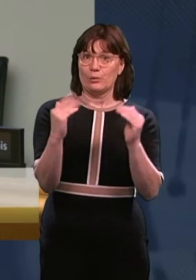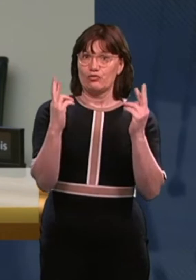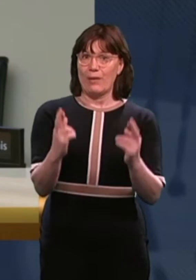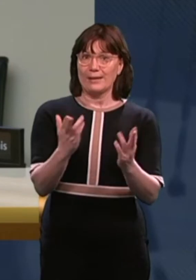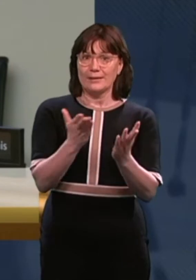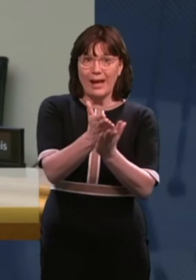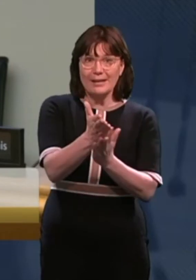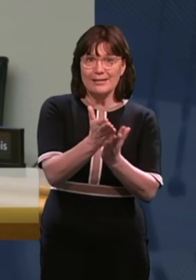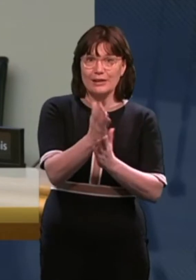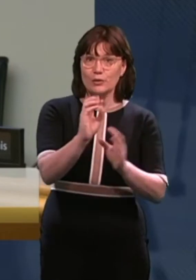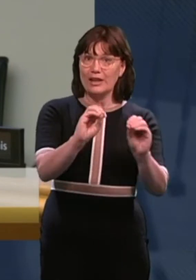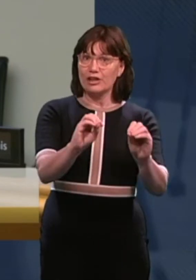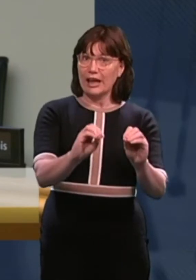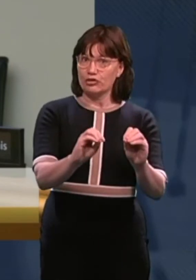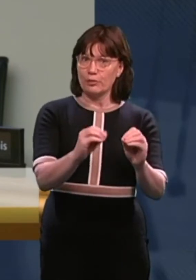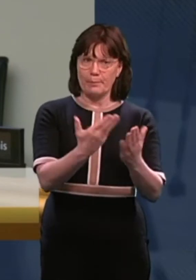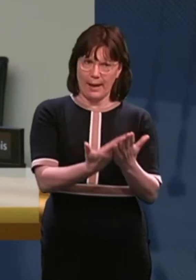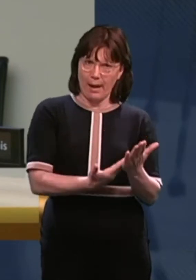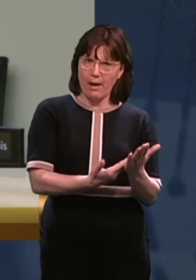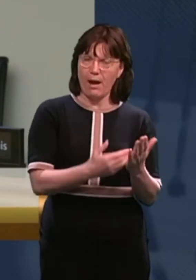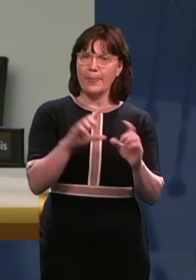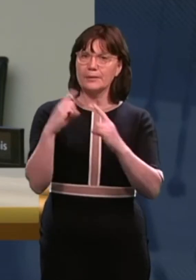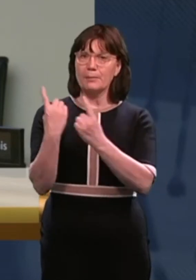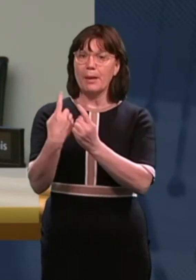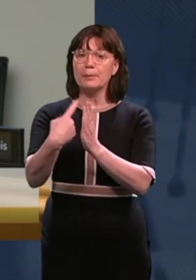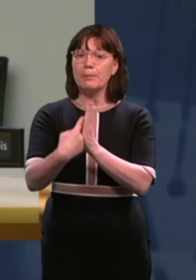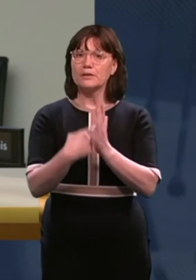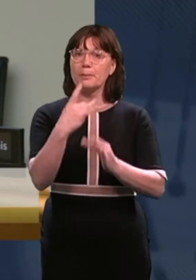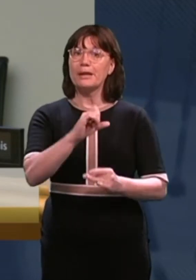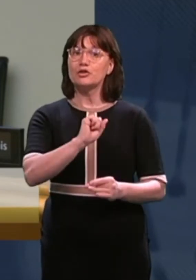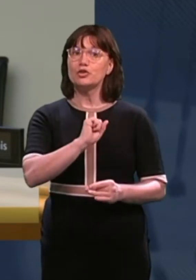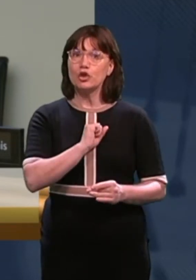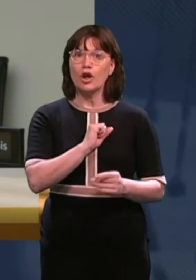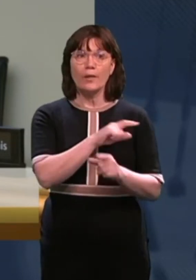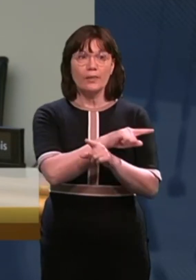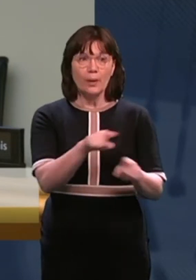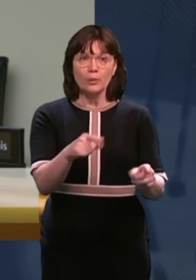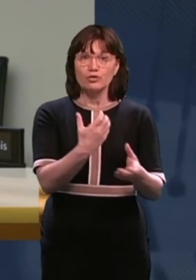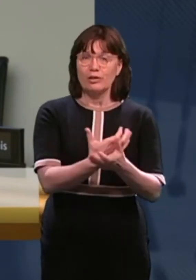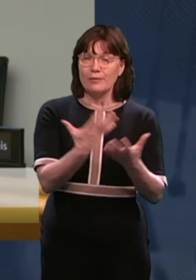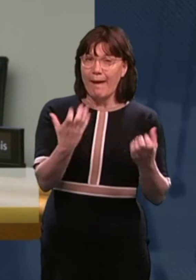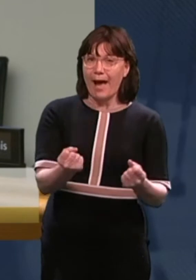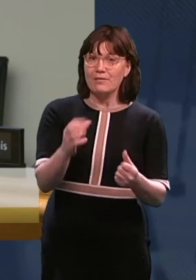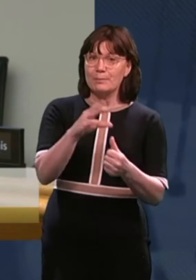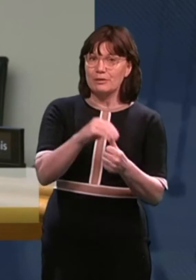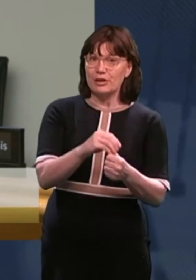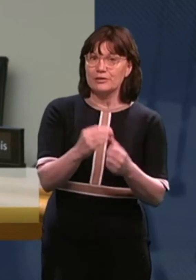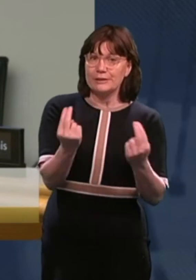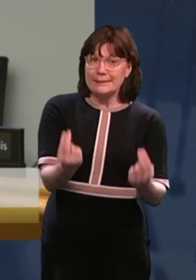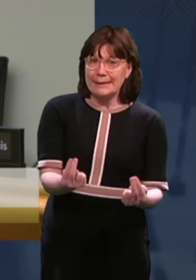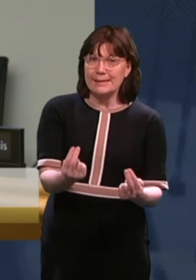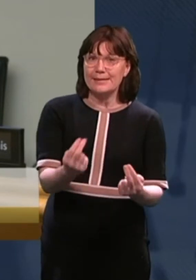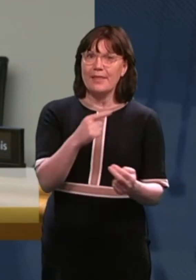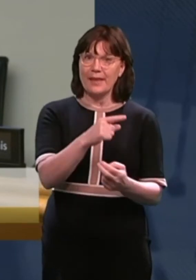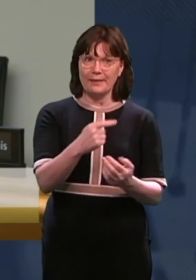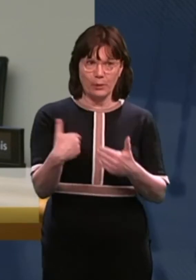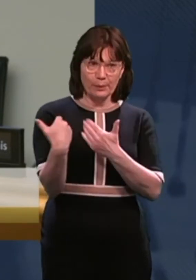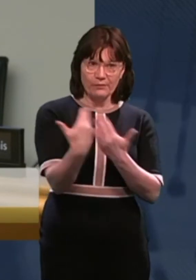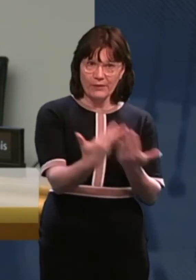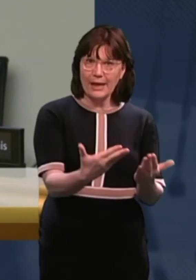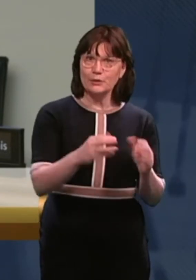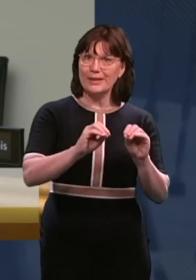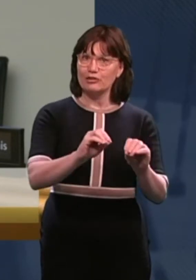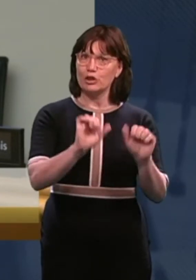education under the law and that the department's policies to ensure that all children with special education needs can be provided with an education appropriate to their needs.